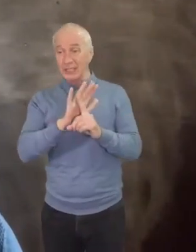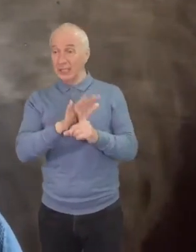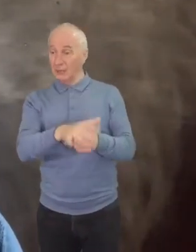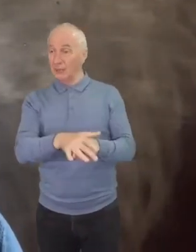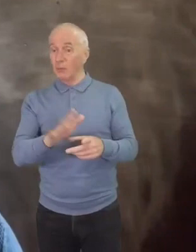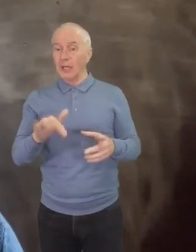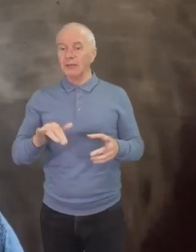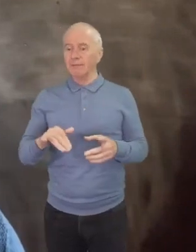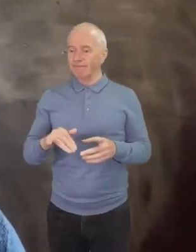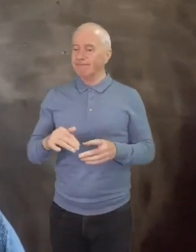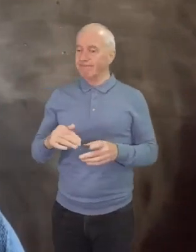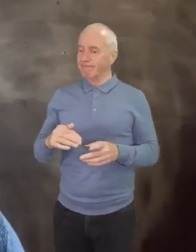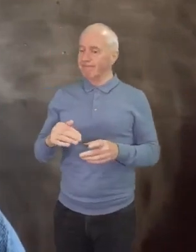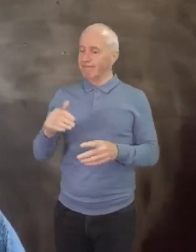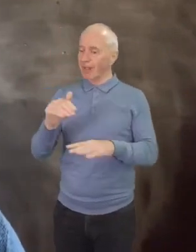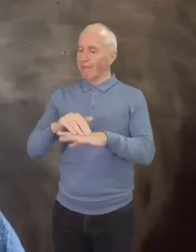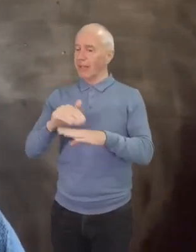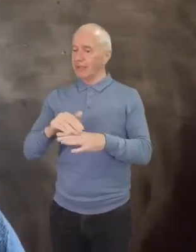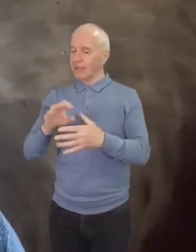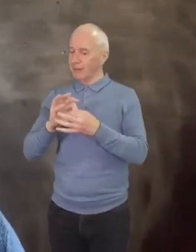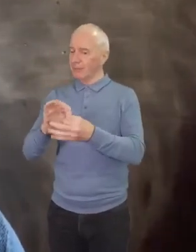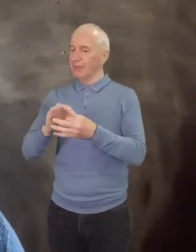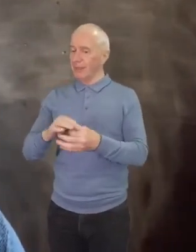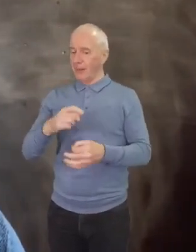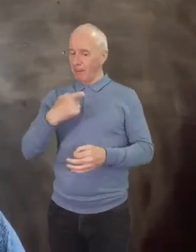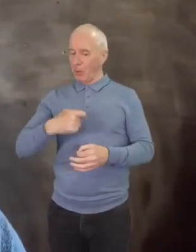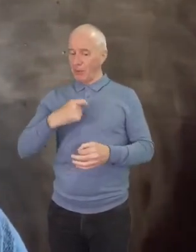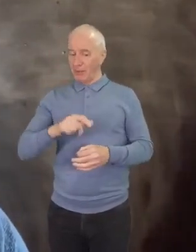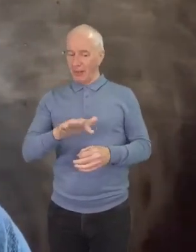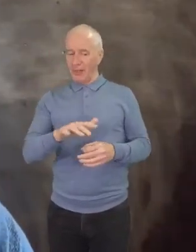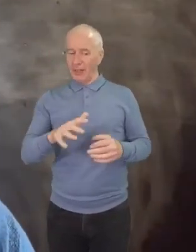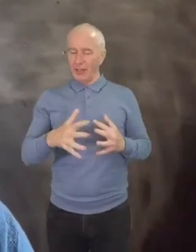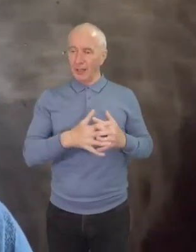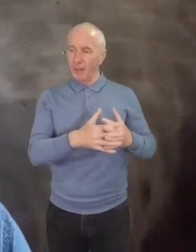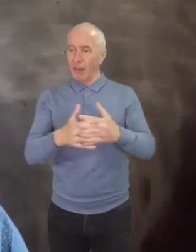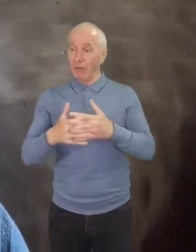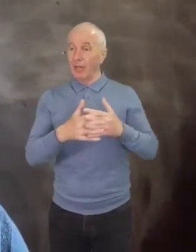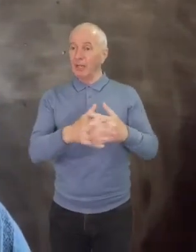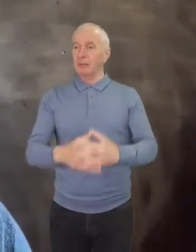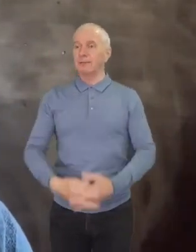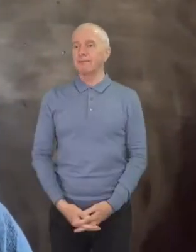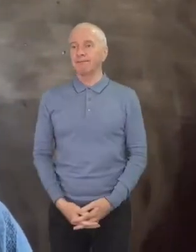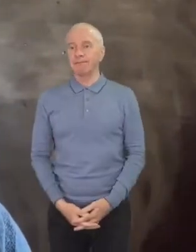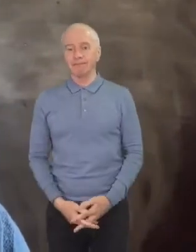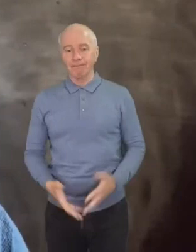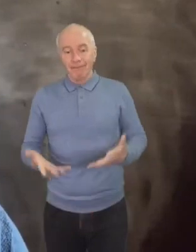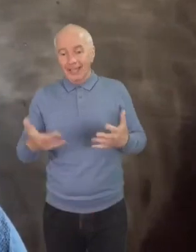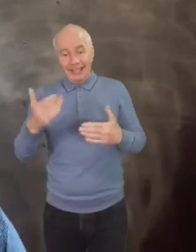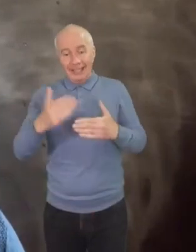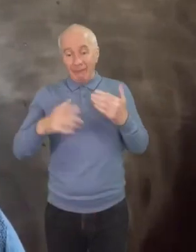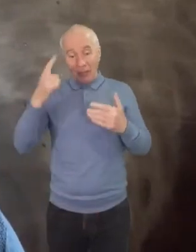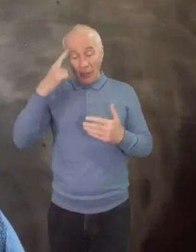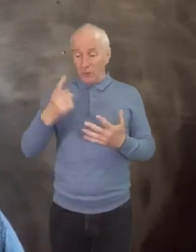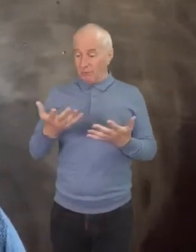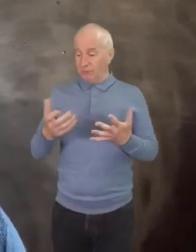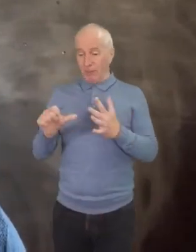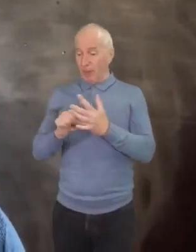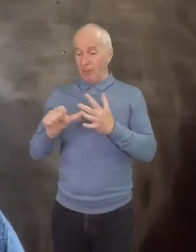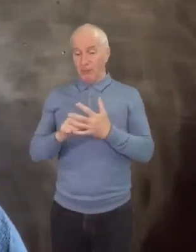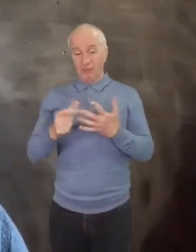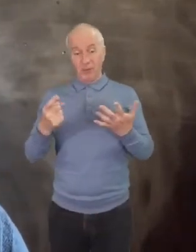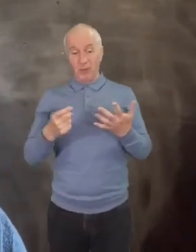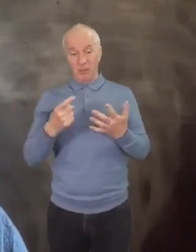confronted with the situation of racism in America. In other words, he didn't think that there was a problem regarding race